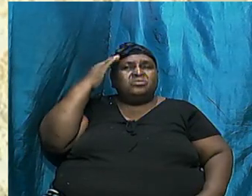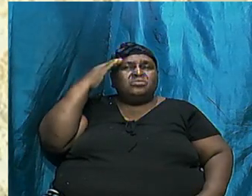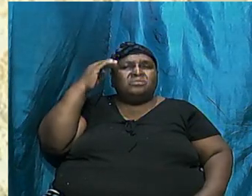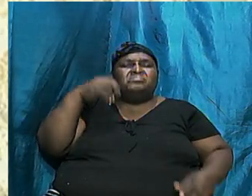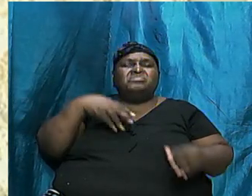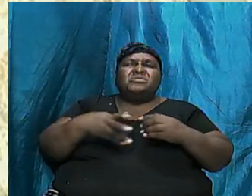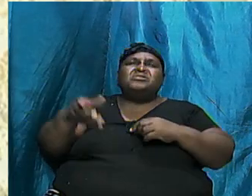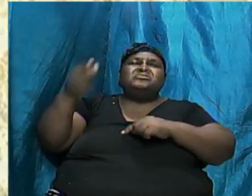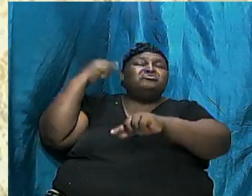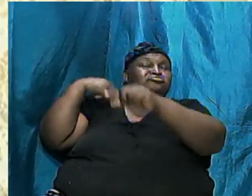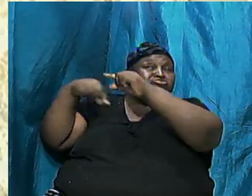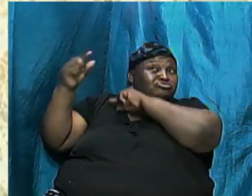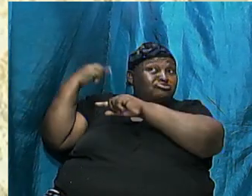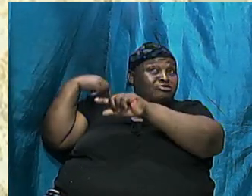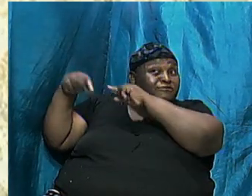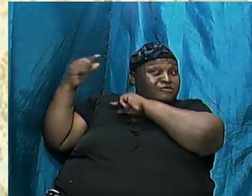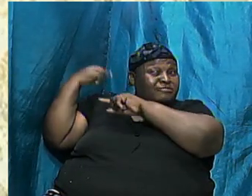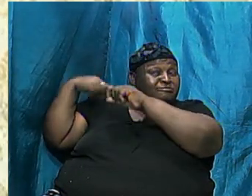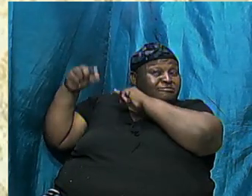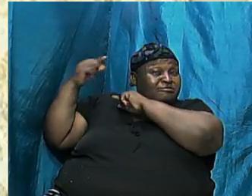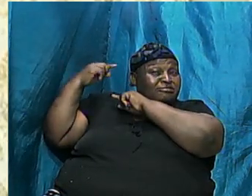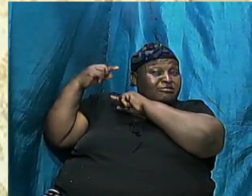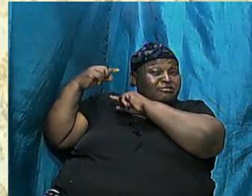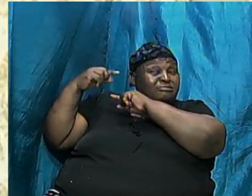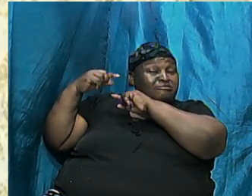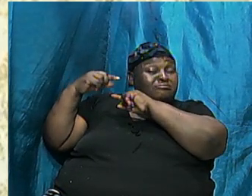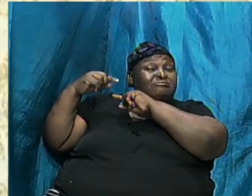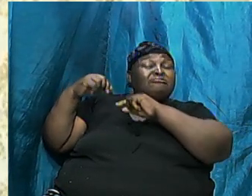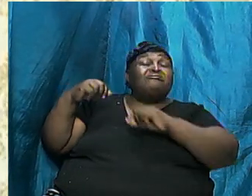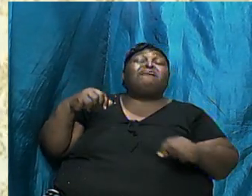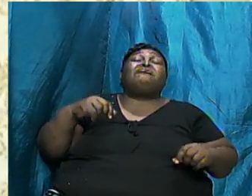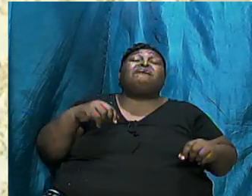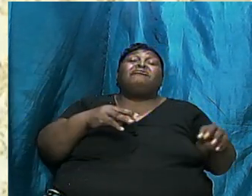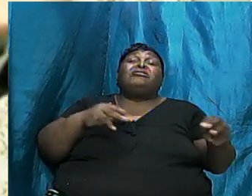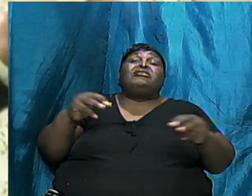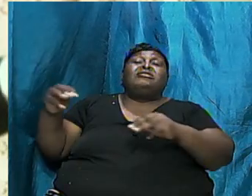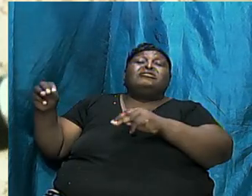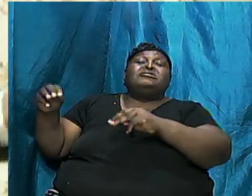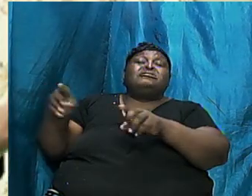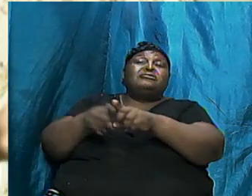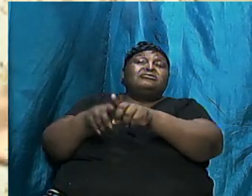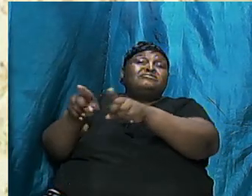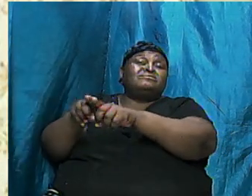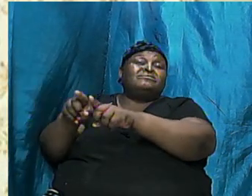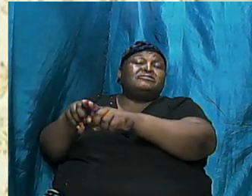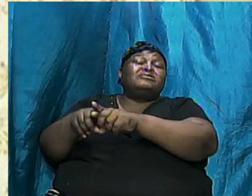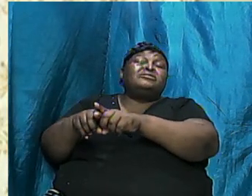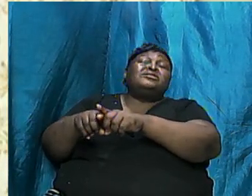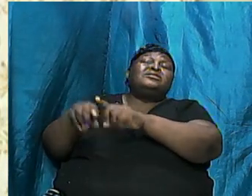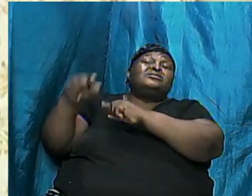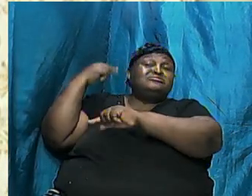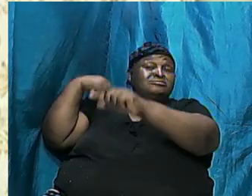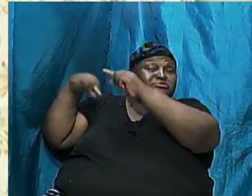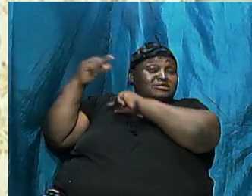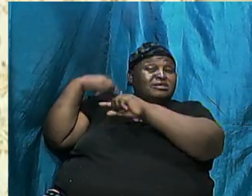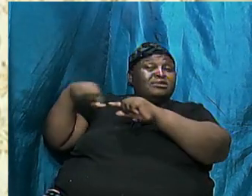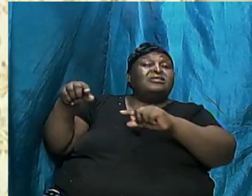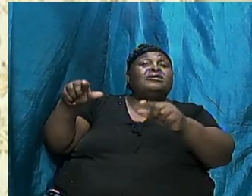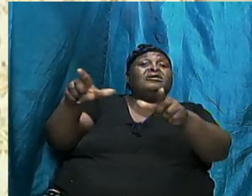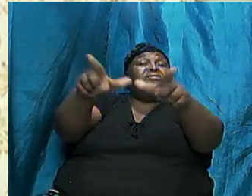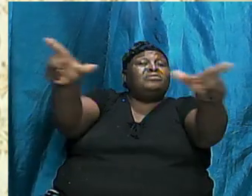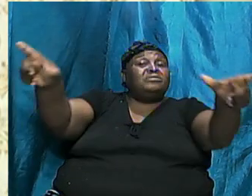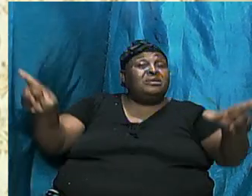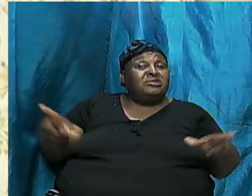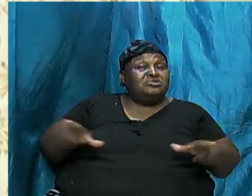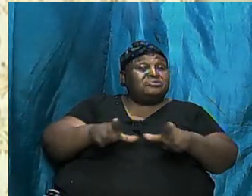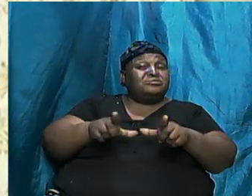geographical movement, a movement to different geographical location and the settlements